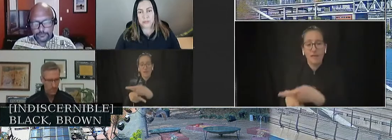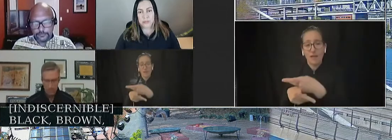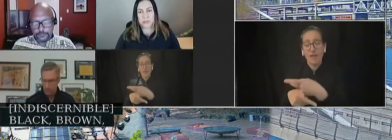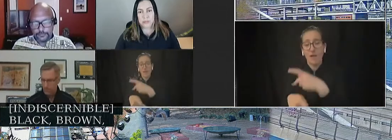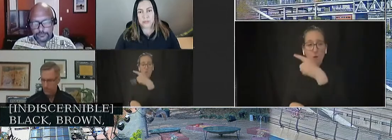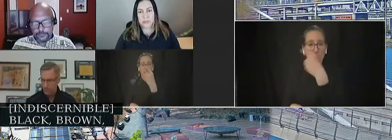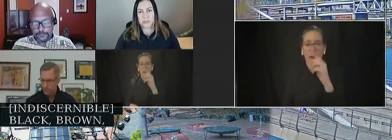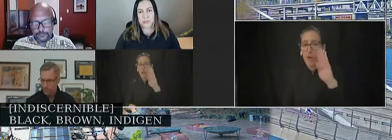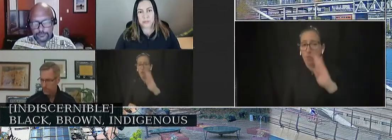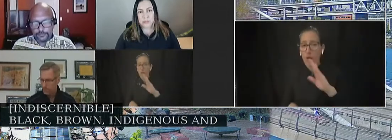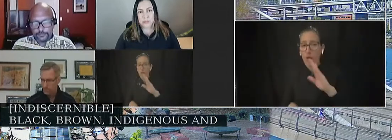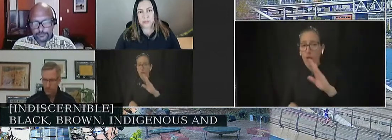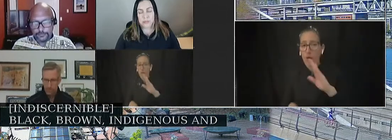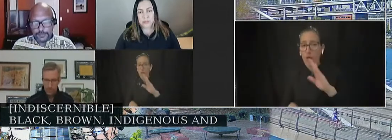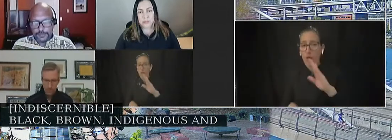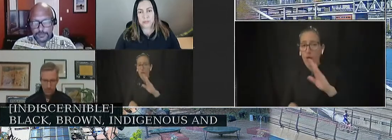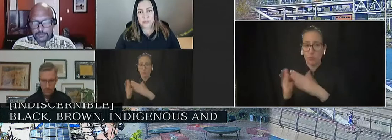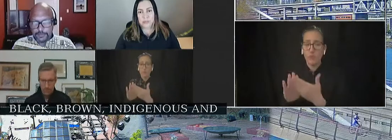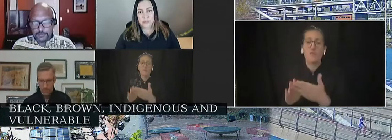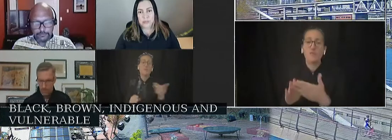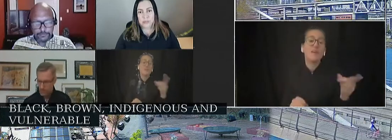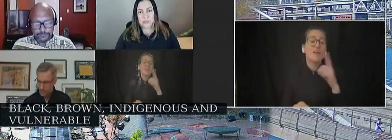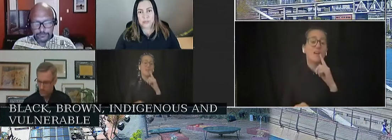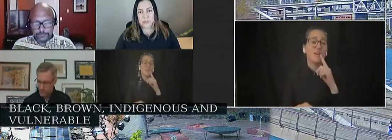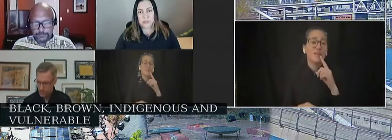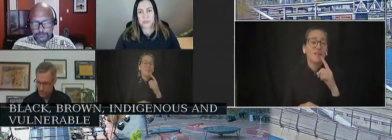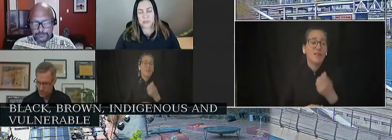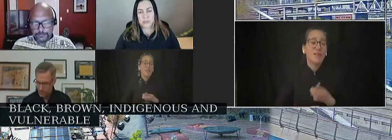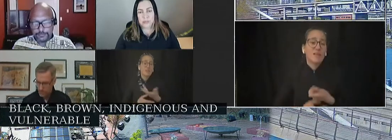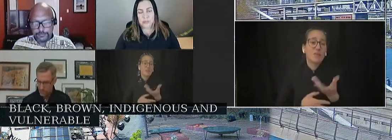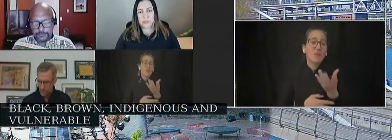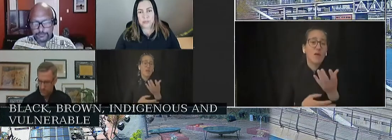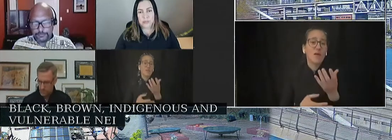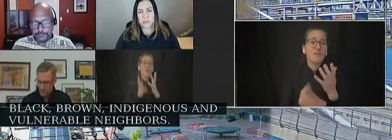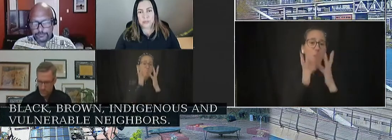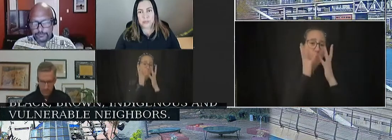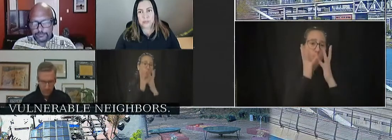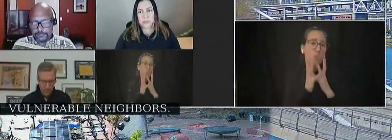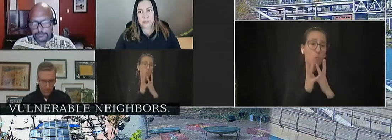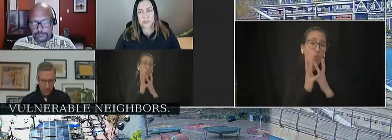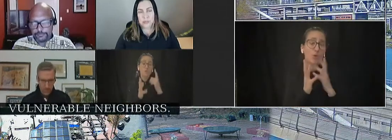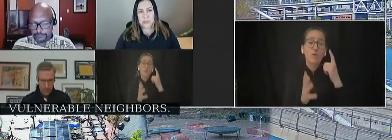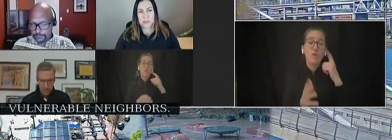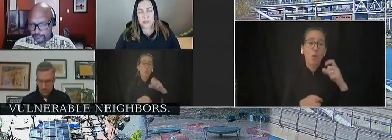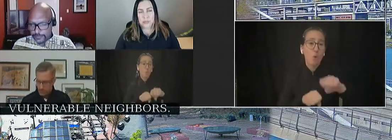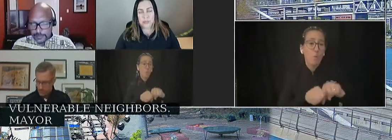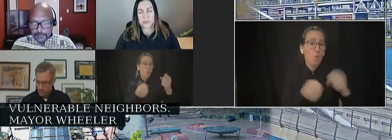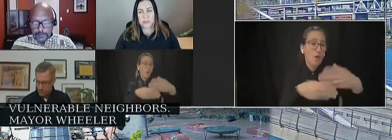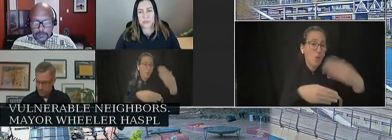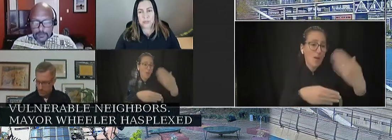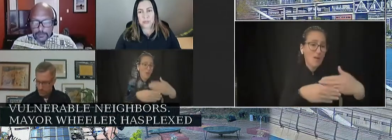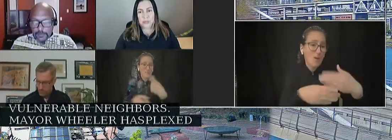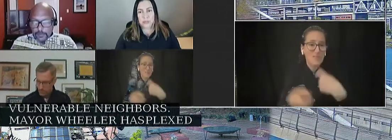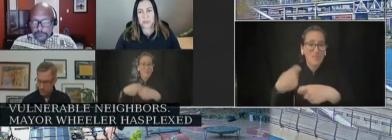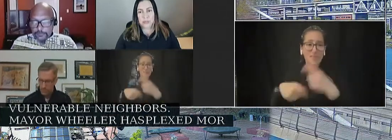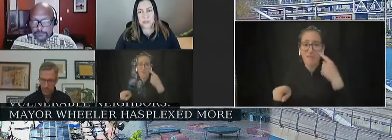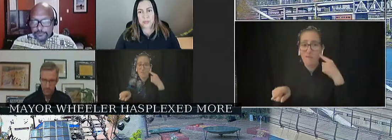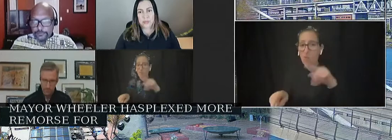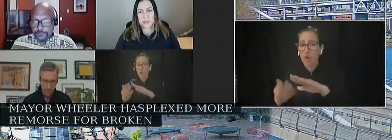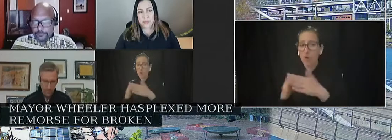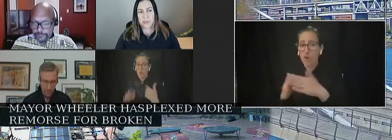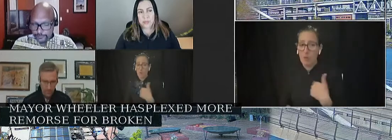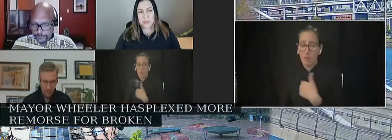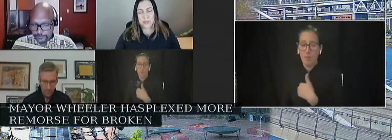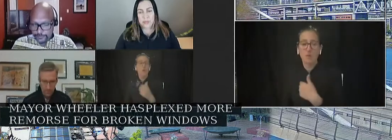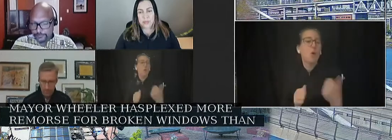Mayor Wheeler has expressed more remorse for broken windows than for dead community members. We will see no progress towards achieving community safety